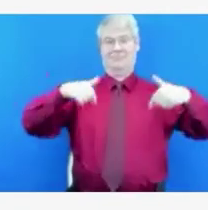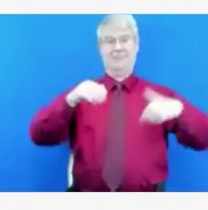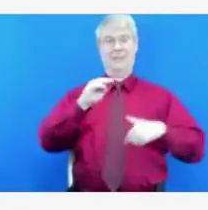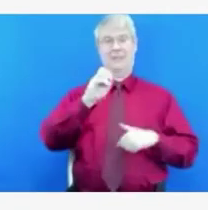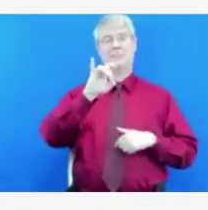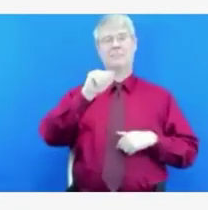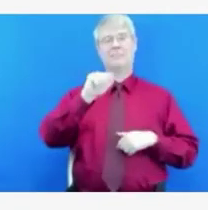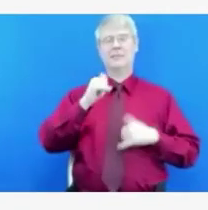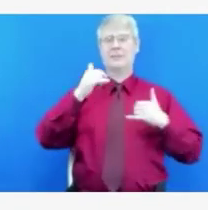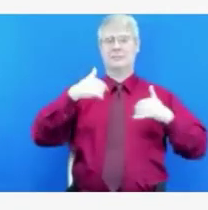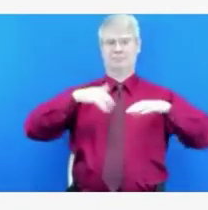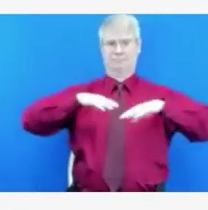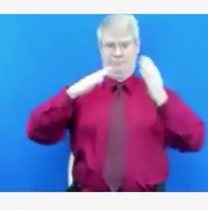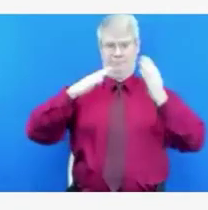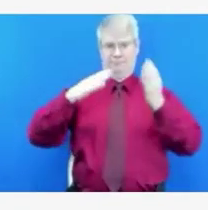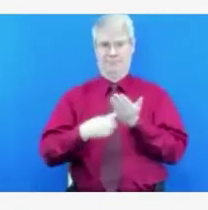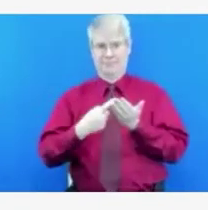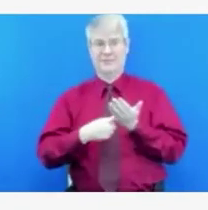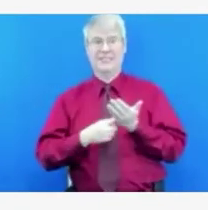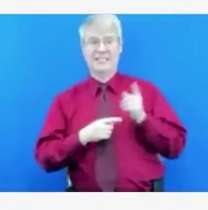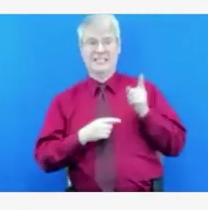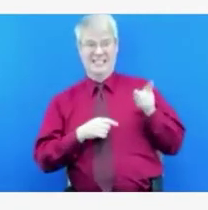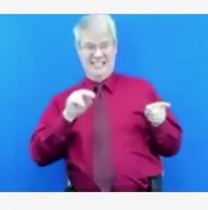Al's. We appreciate him joining us today.